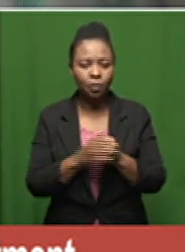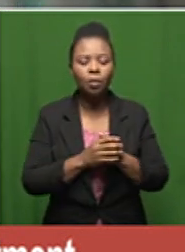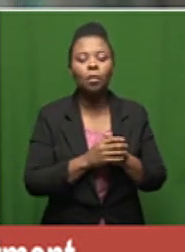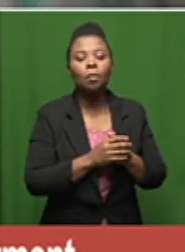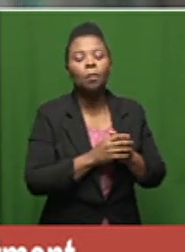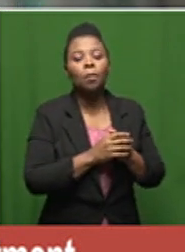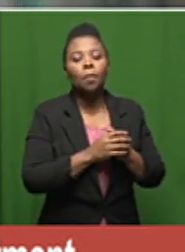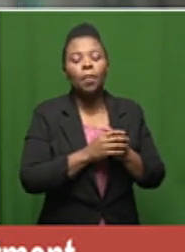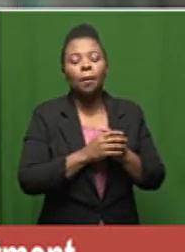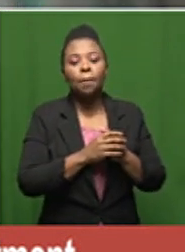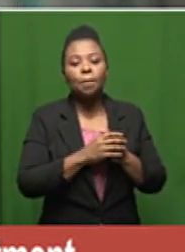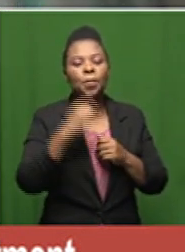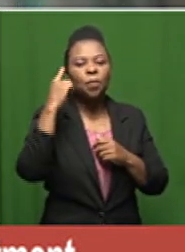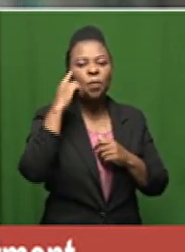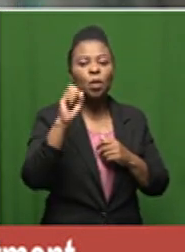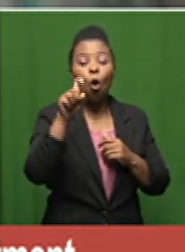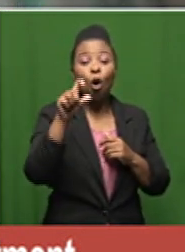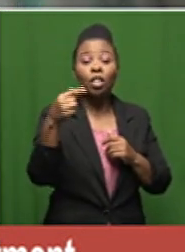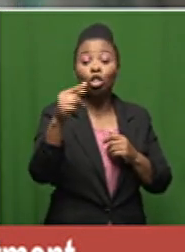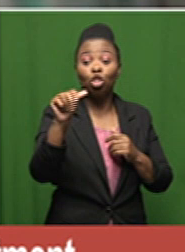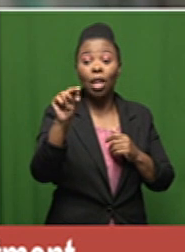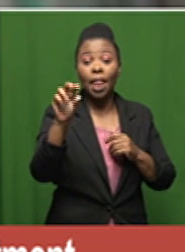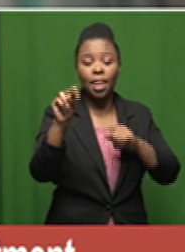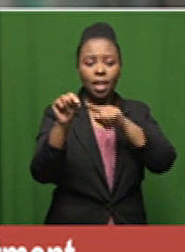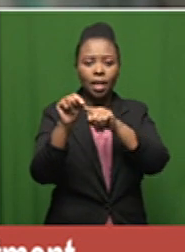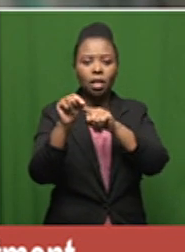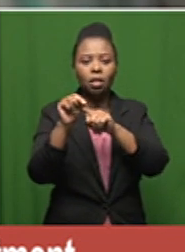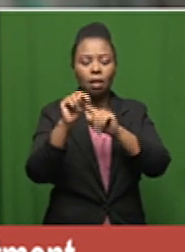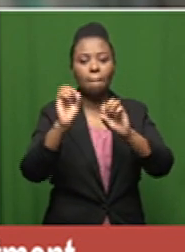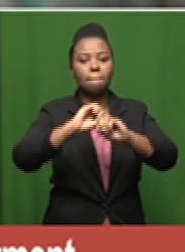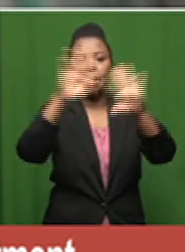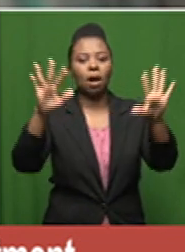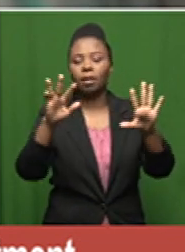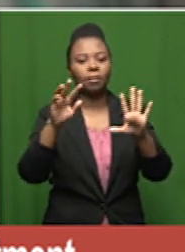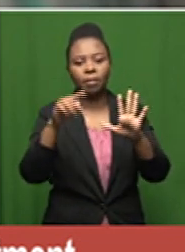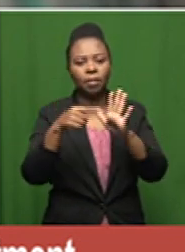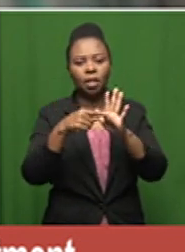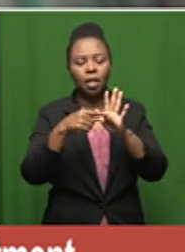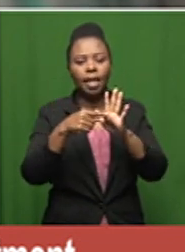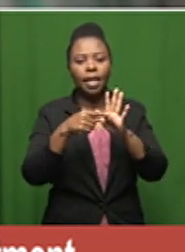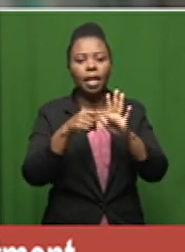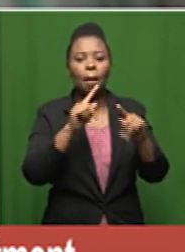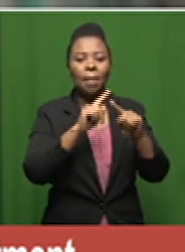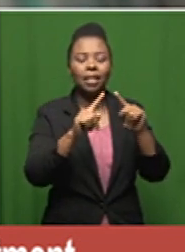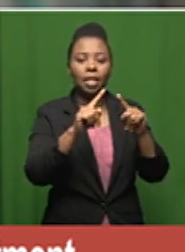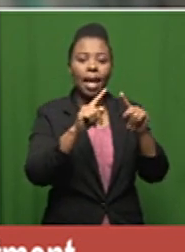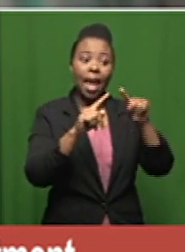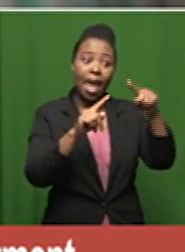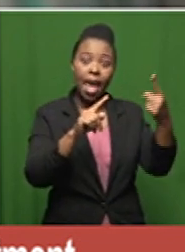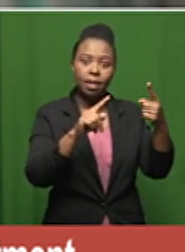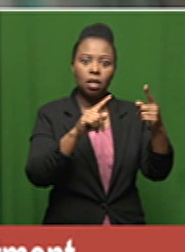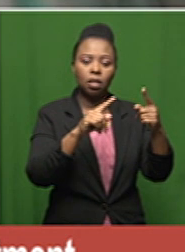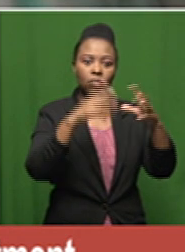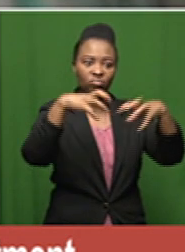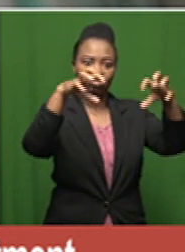is that oxygen whereas it itself is not combustible it enhances any combustion that happens to take place